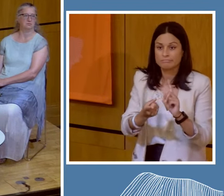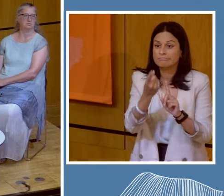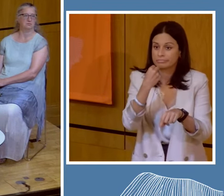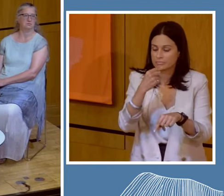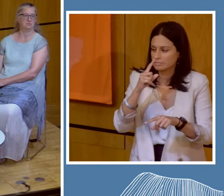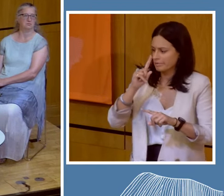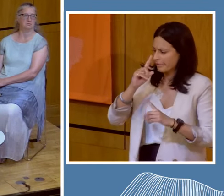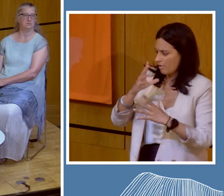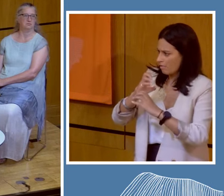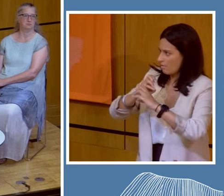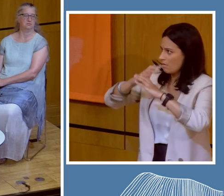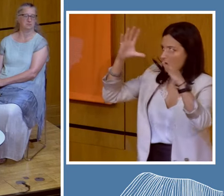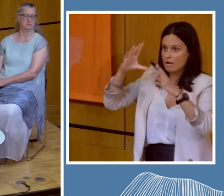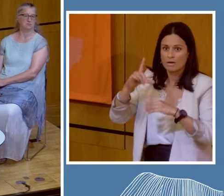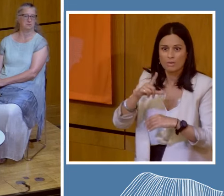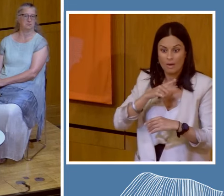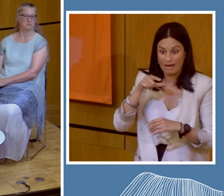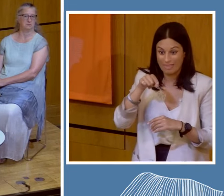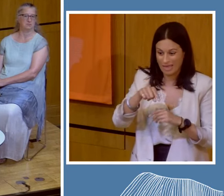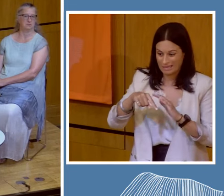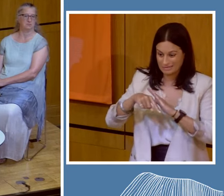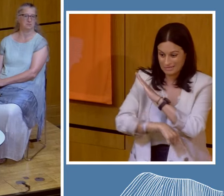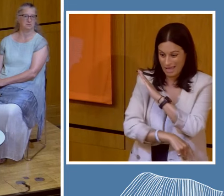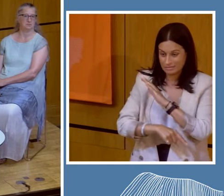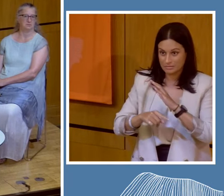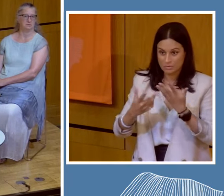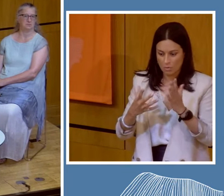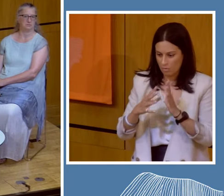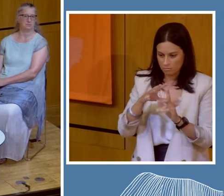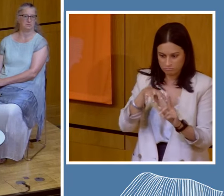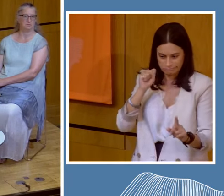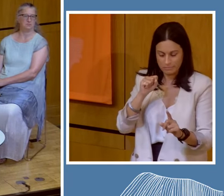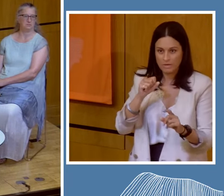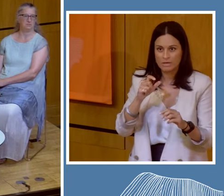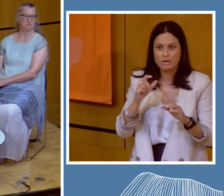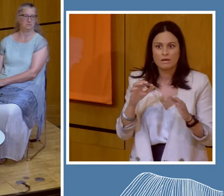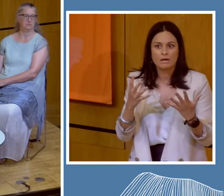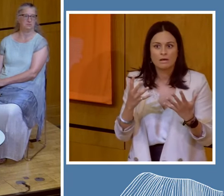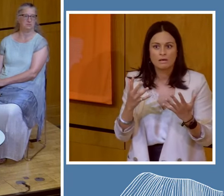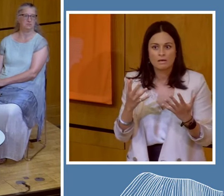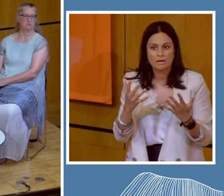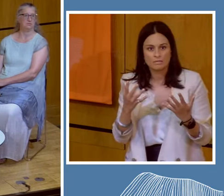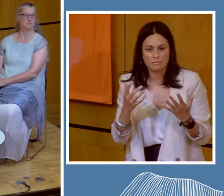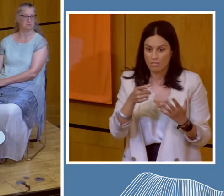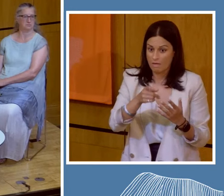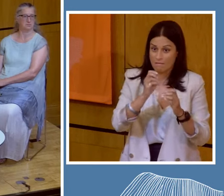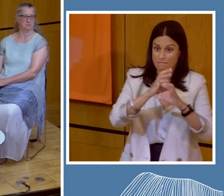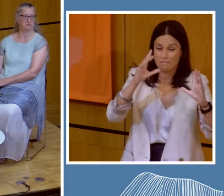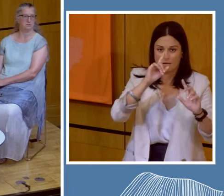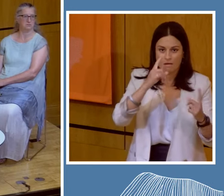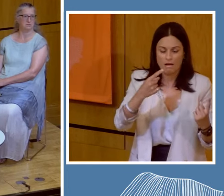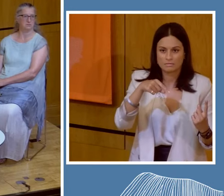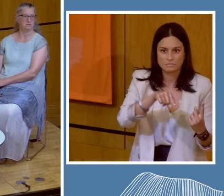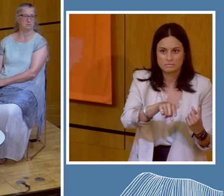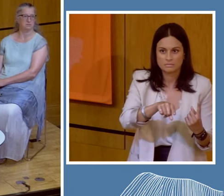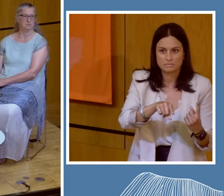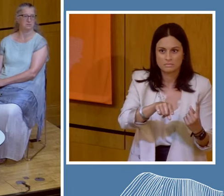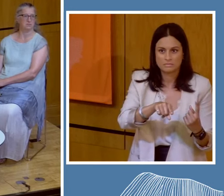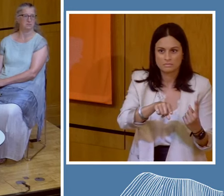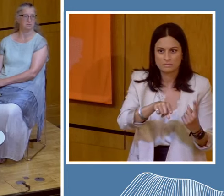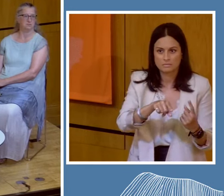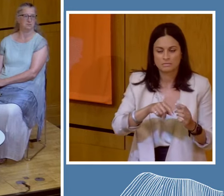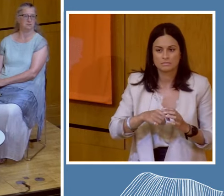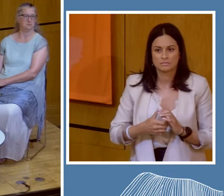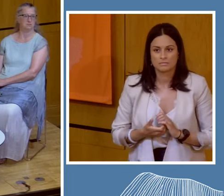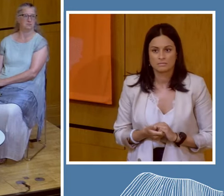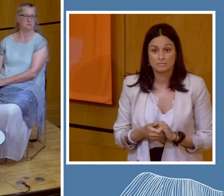conceptualize that debt, which obviously derives from a concept